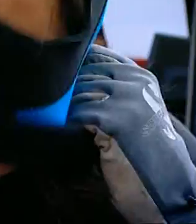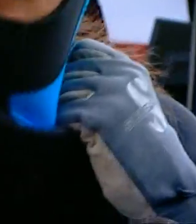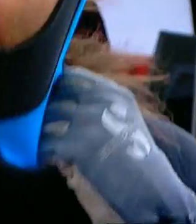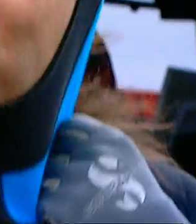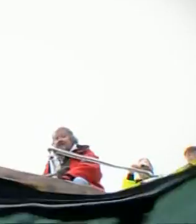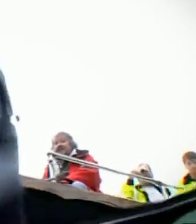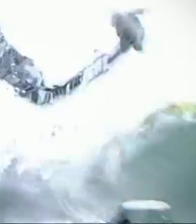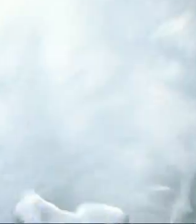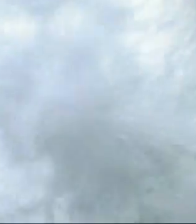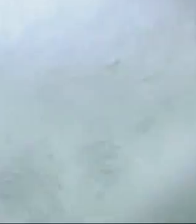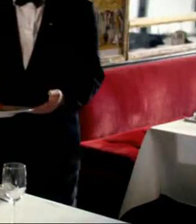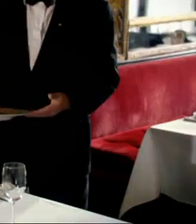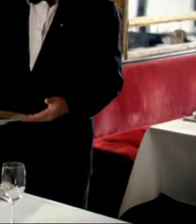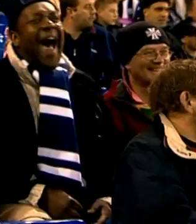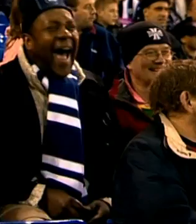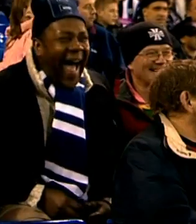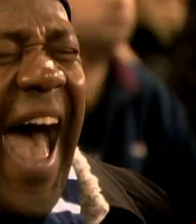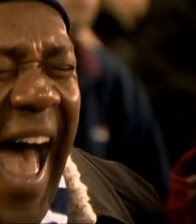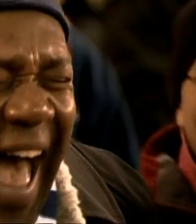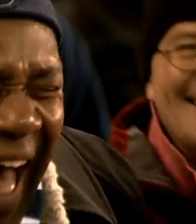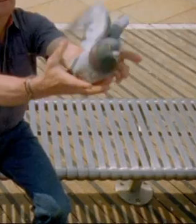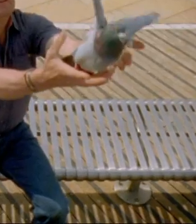every possible way